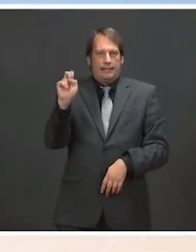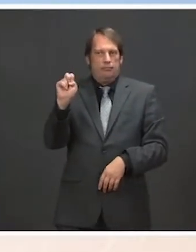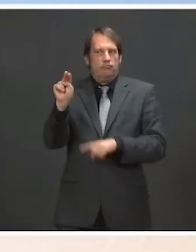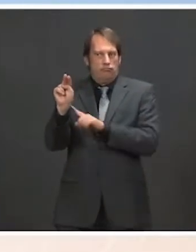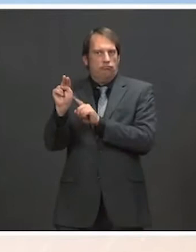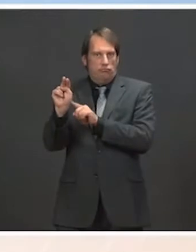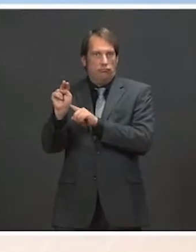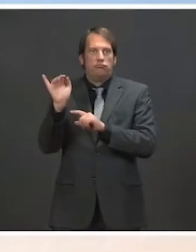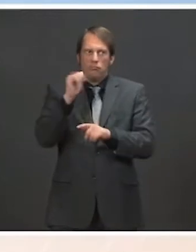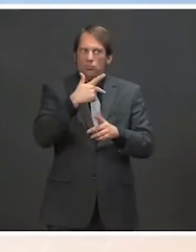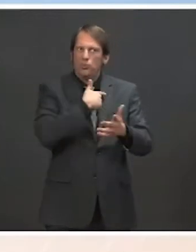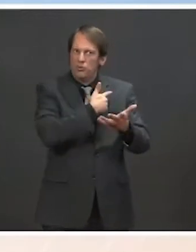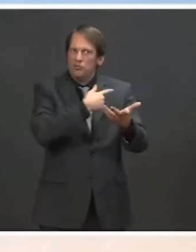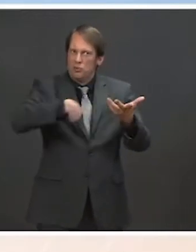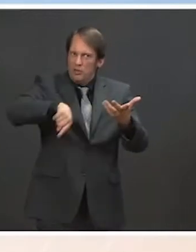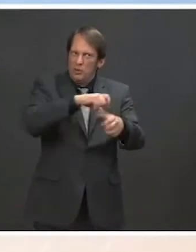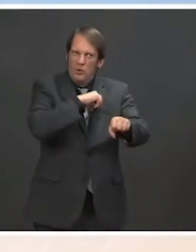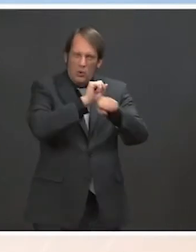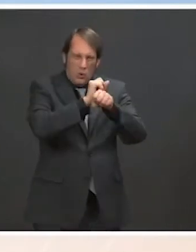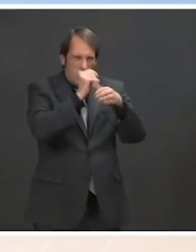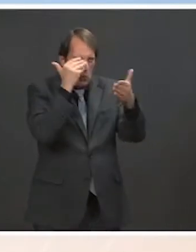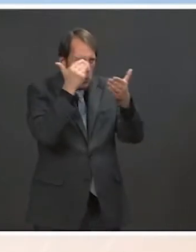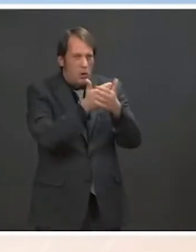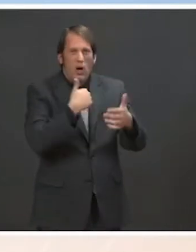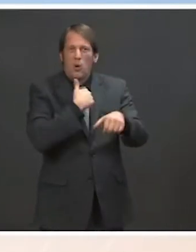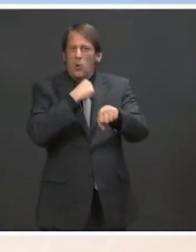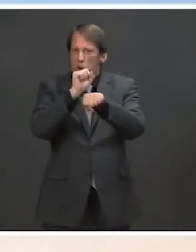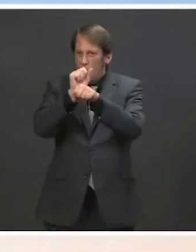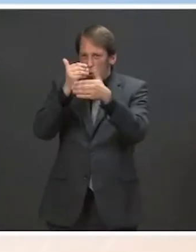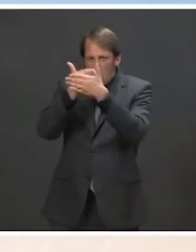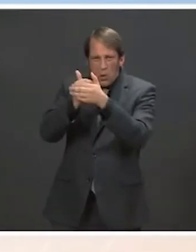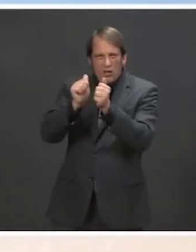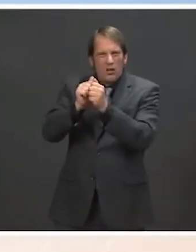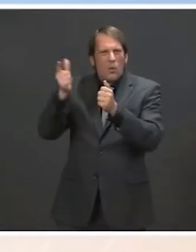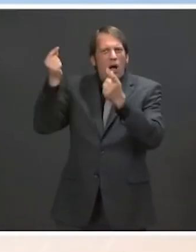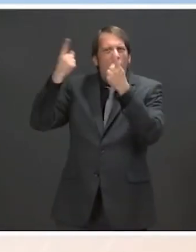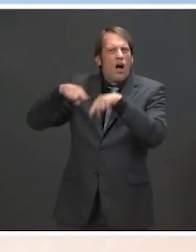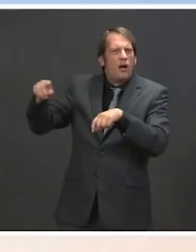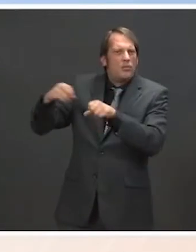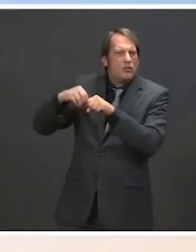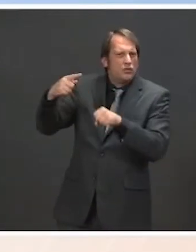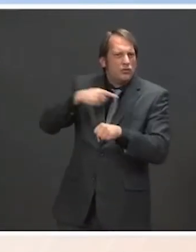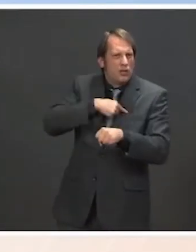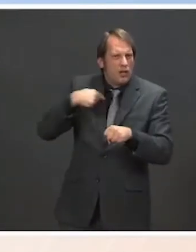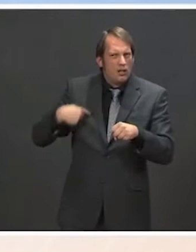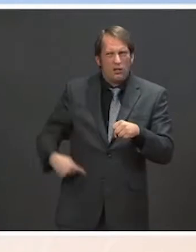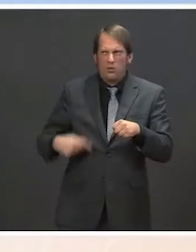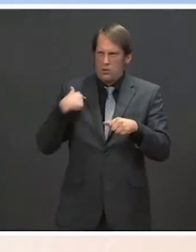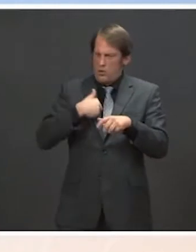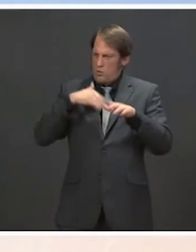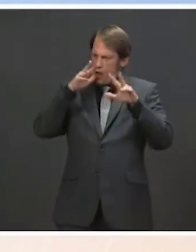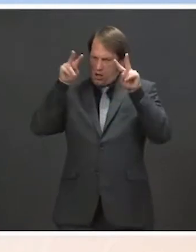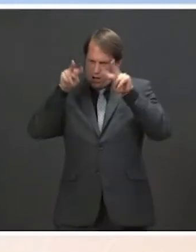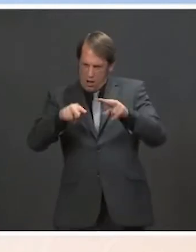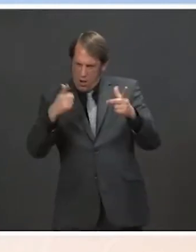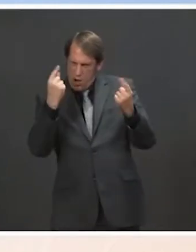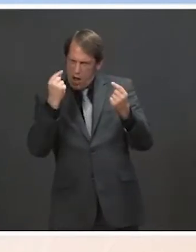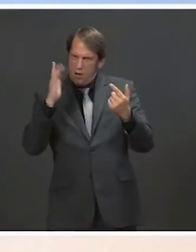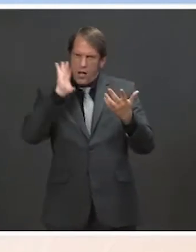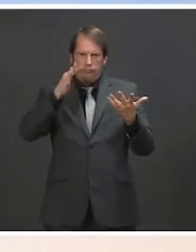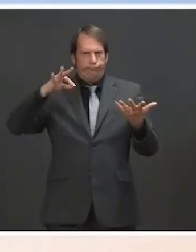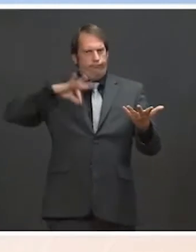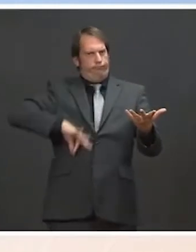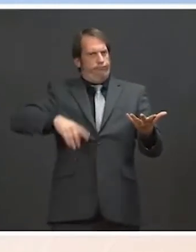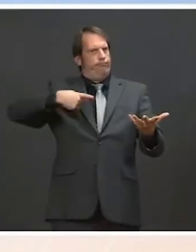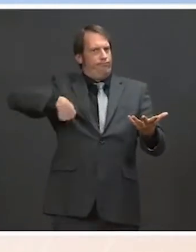of course, going forward where it's in the interest of the American people. But in terms of next steps, Anchorage was a standalone meeting and we don't have anything more